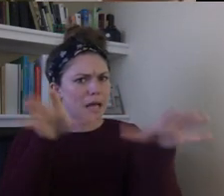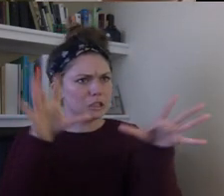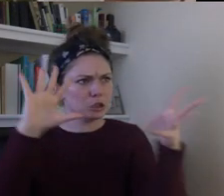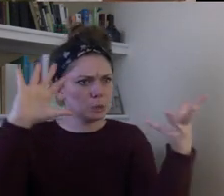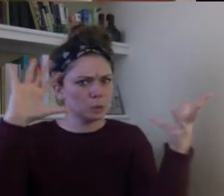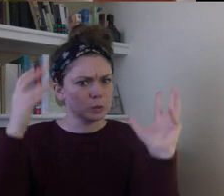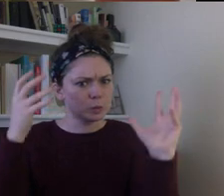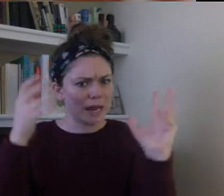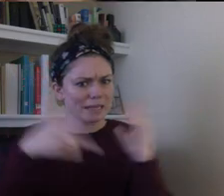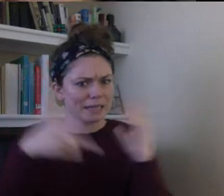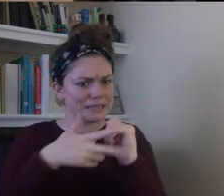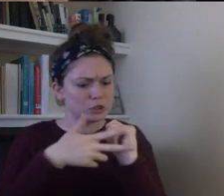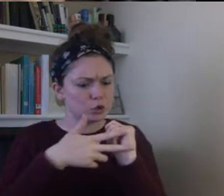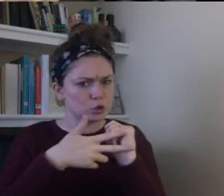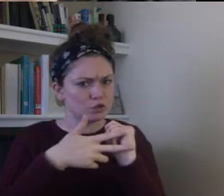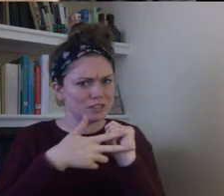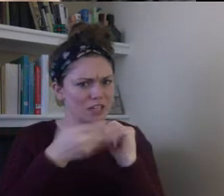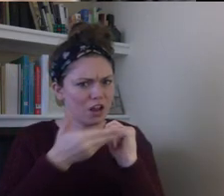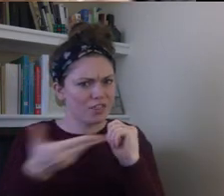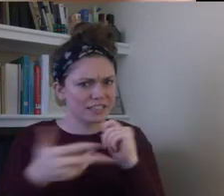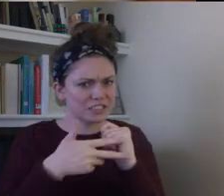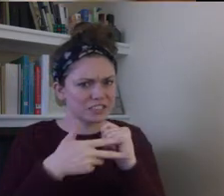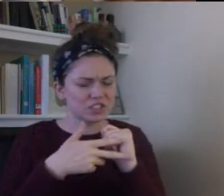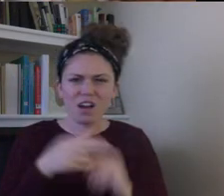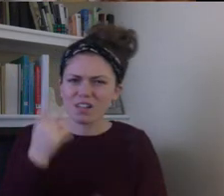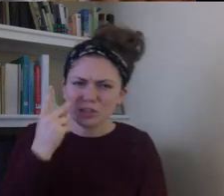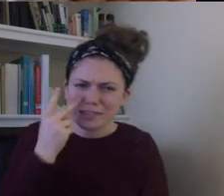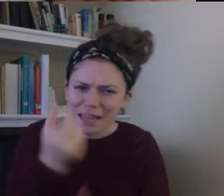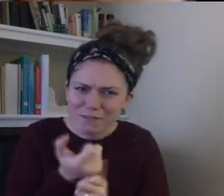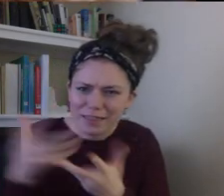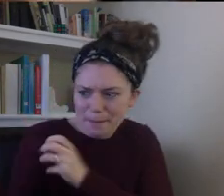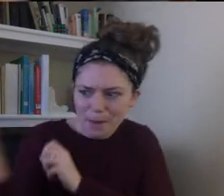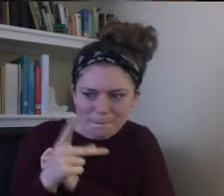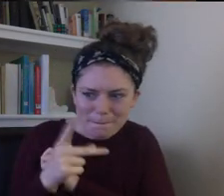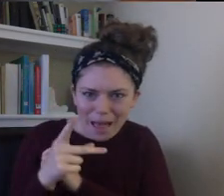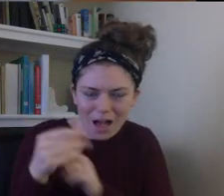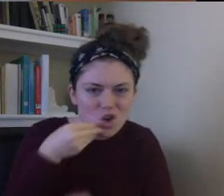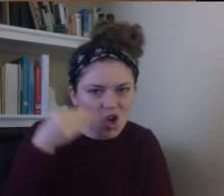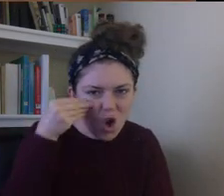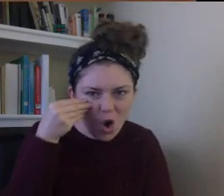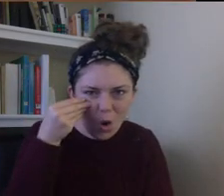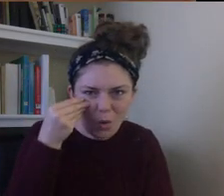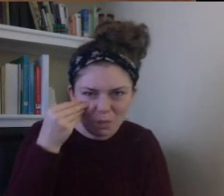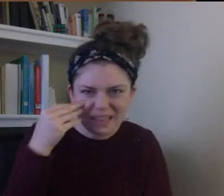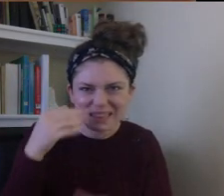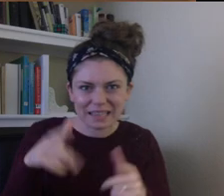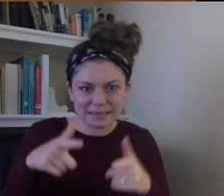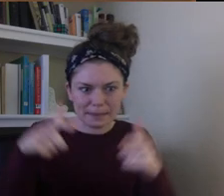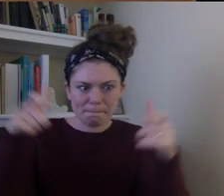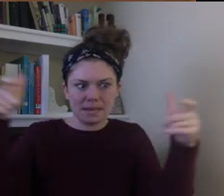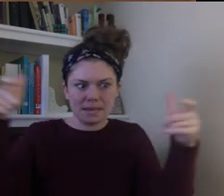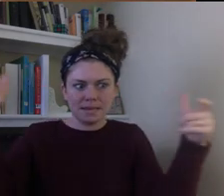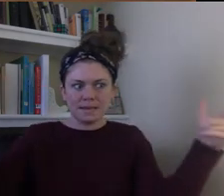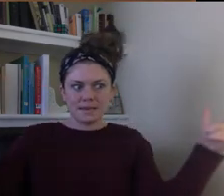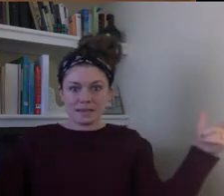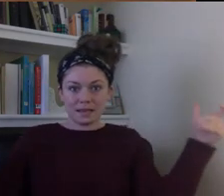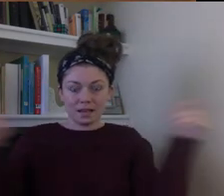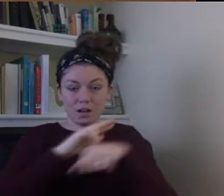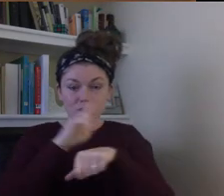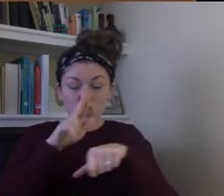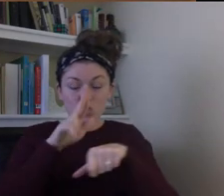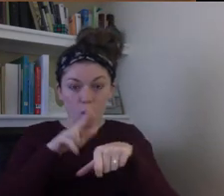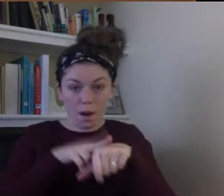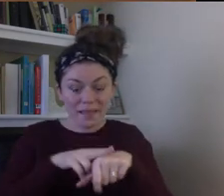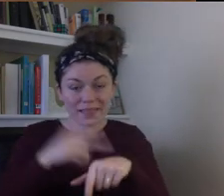souvenirs? Look at all the things that the monsters brought back from their trips. Life-sized versions. Usually souvenirs are